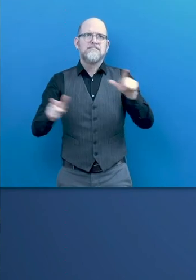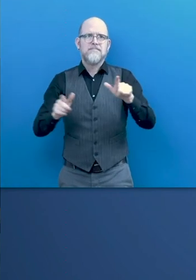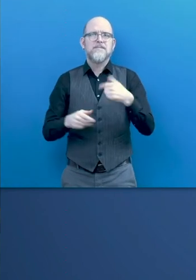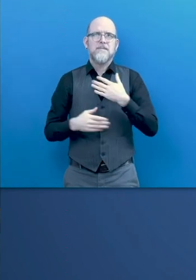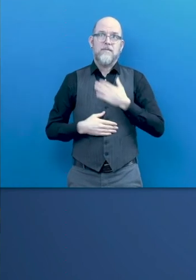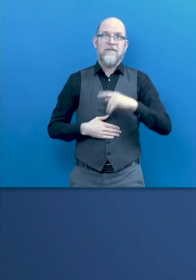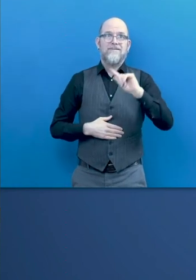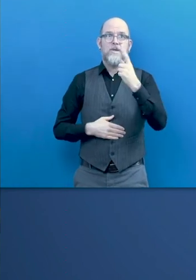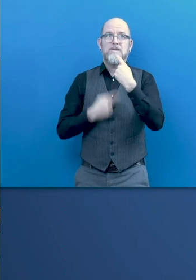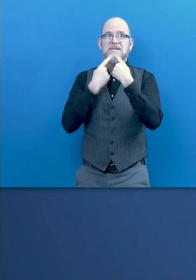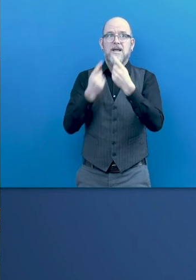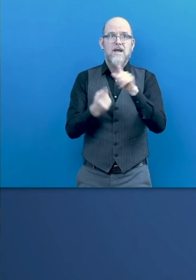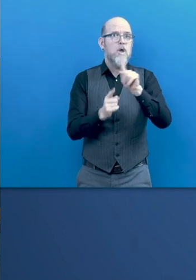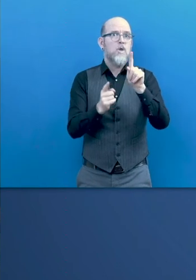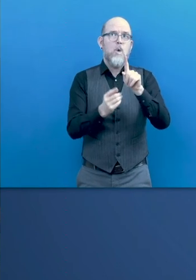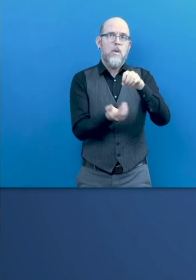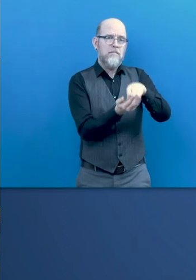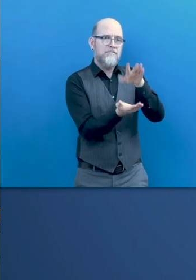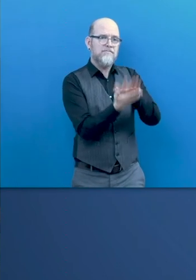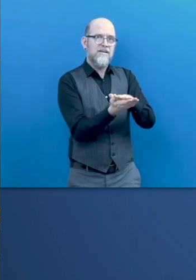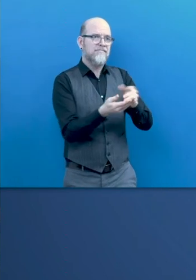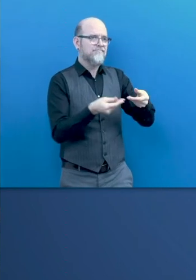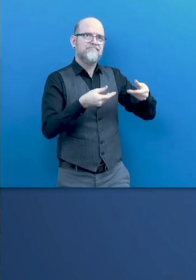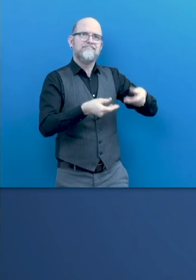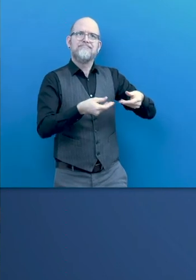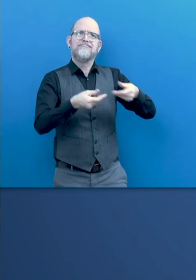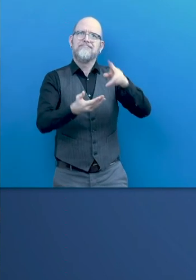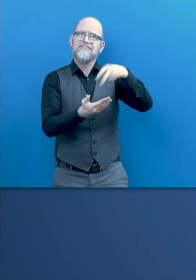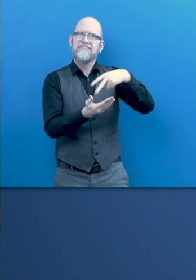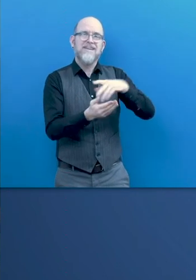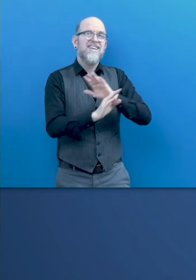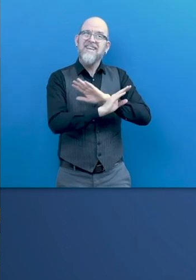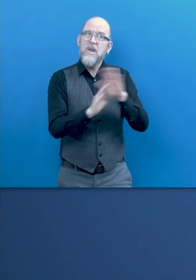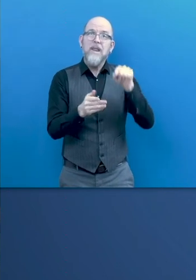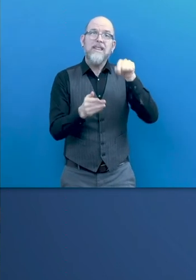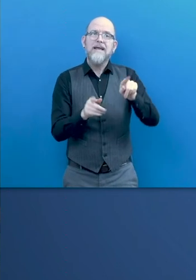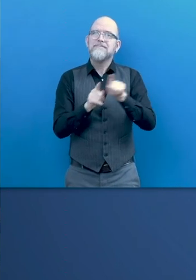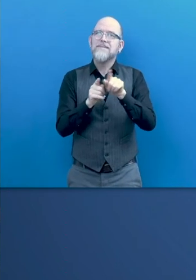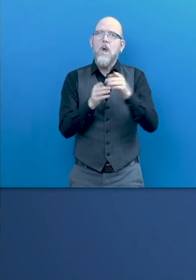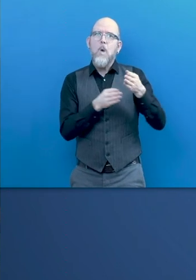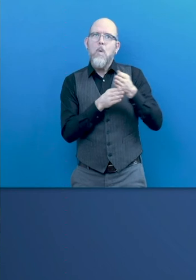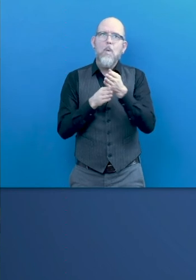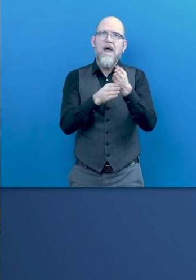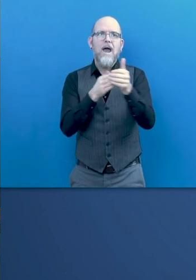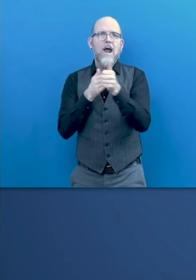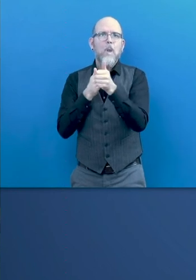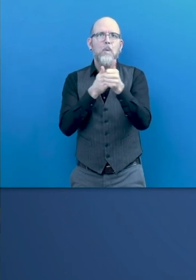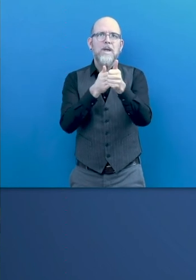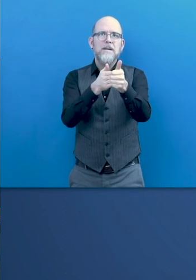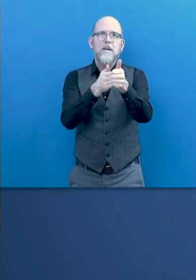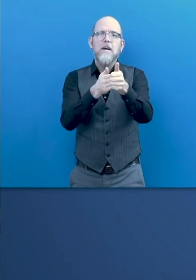mean, I think that this is really a roadmap and the document provide a lot of